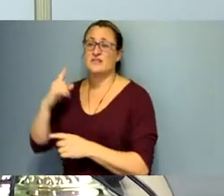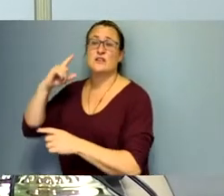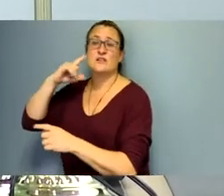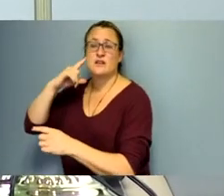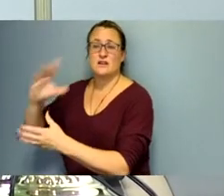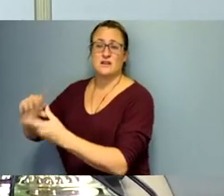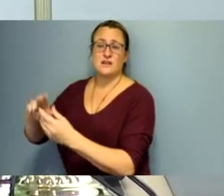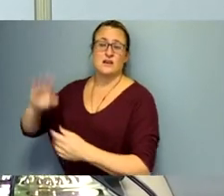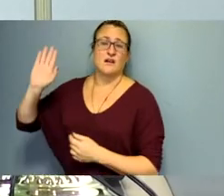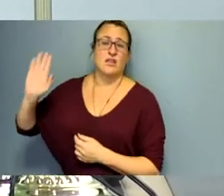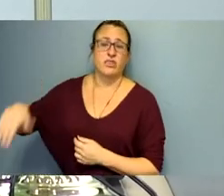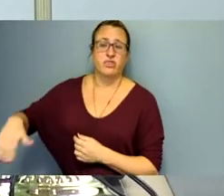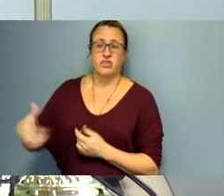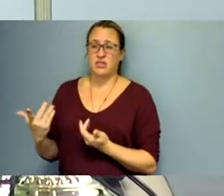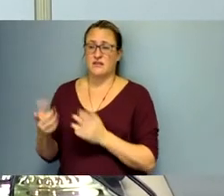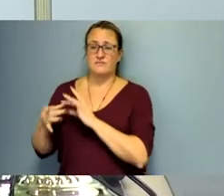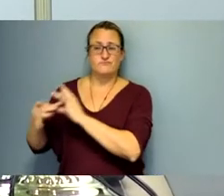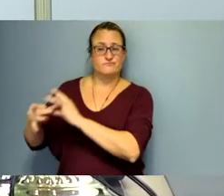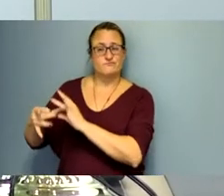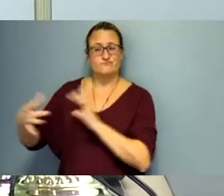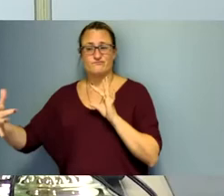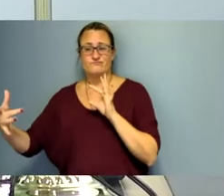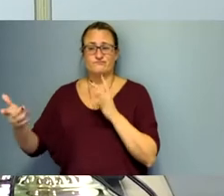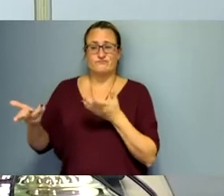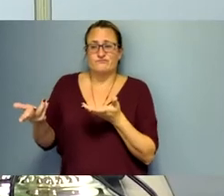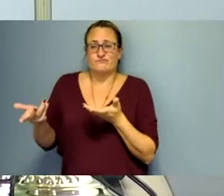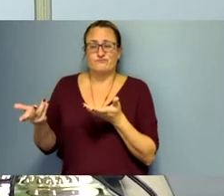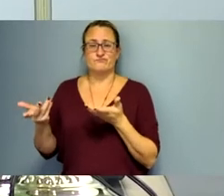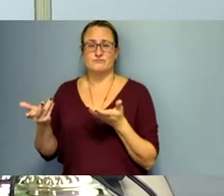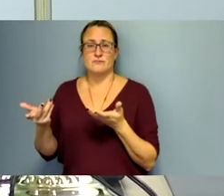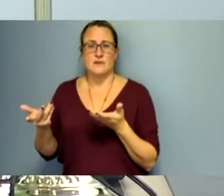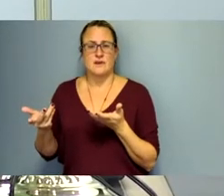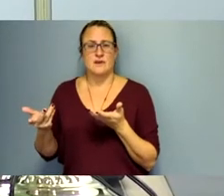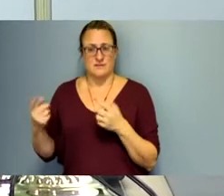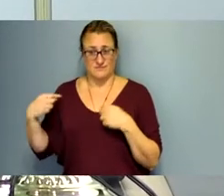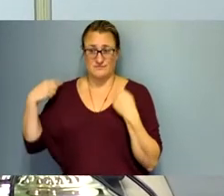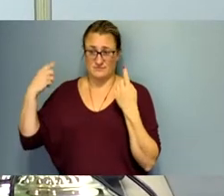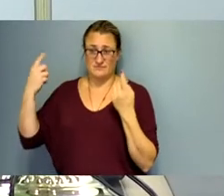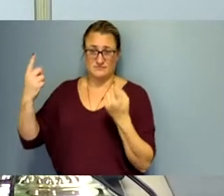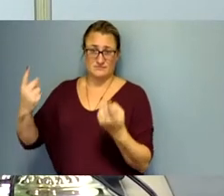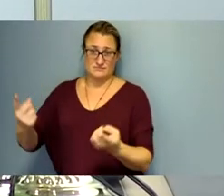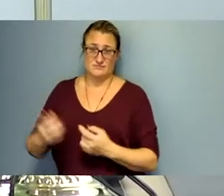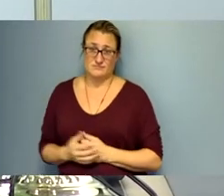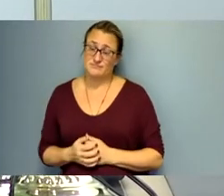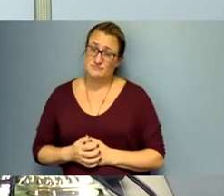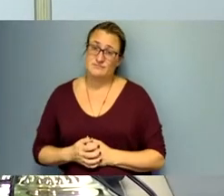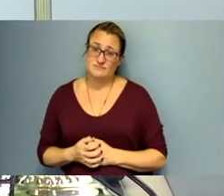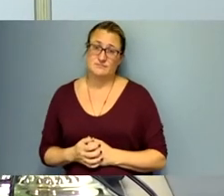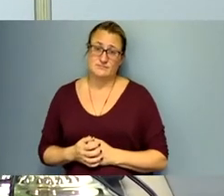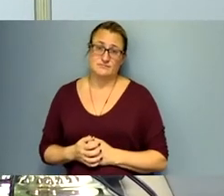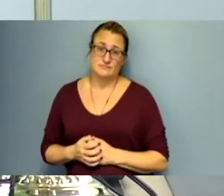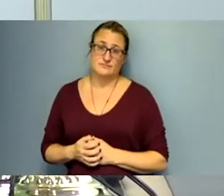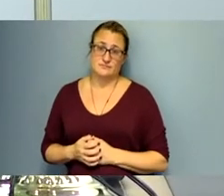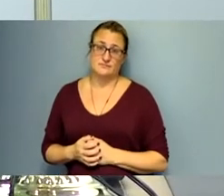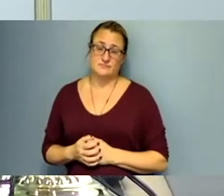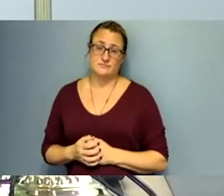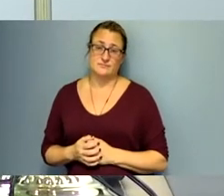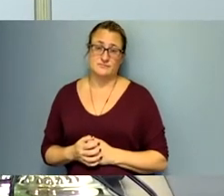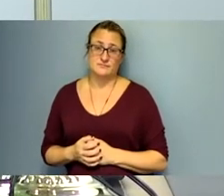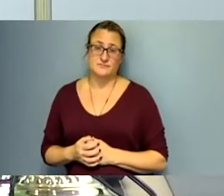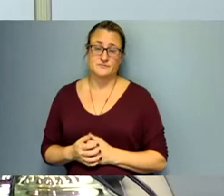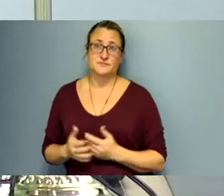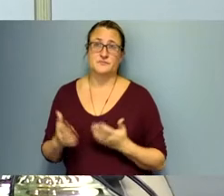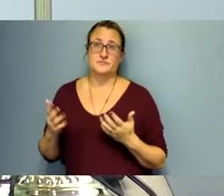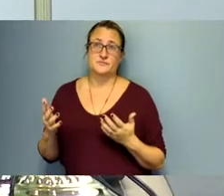between each other um and it's been going on for a while uh and it makes it